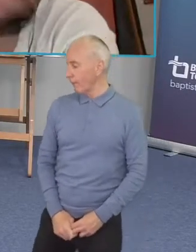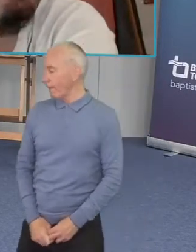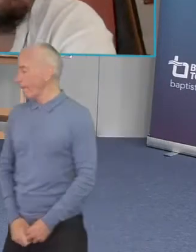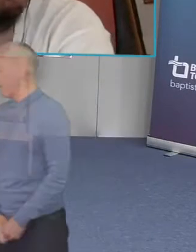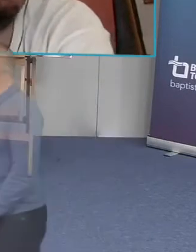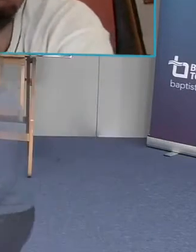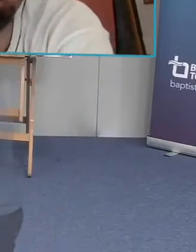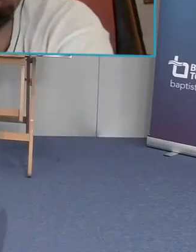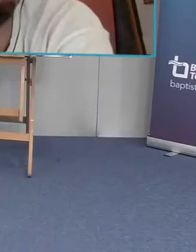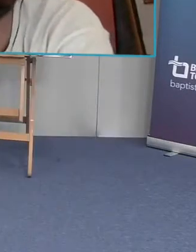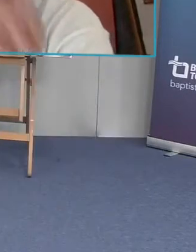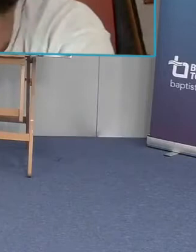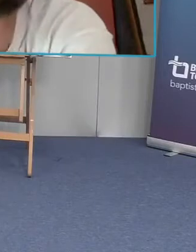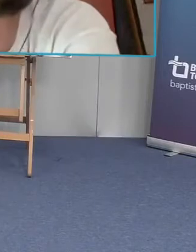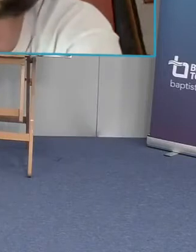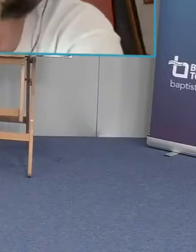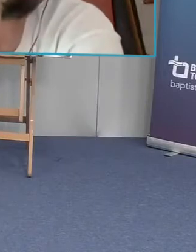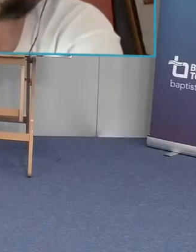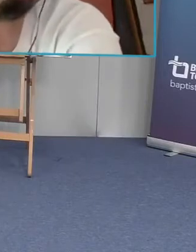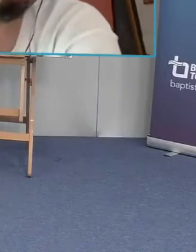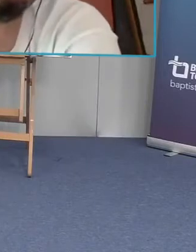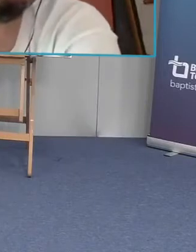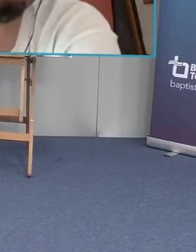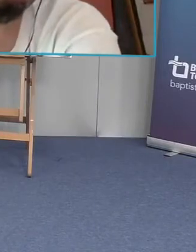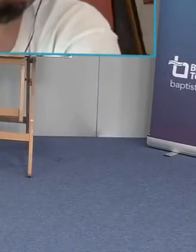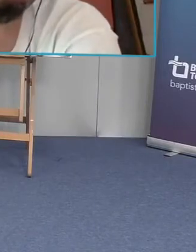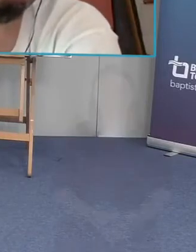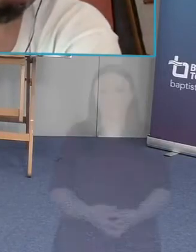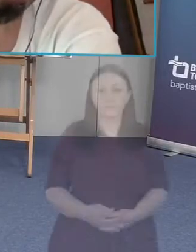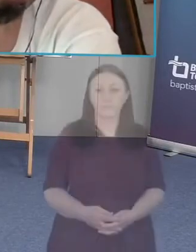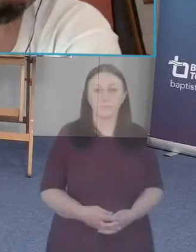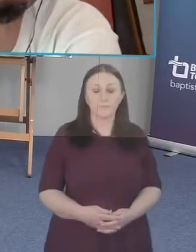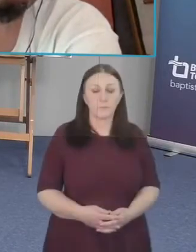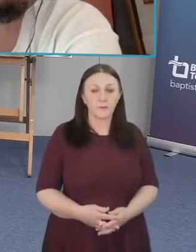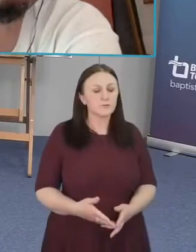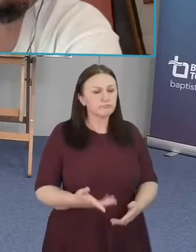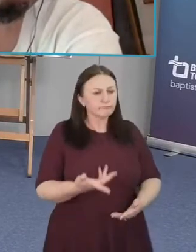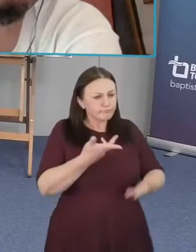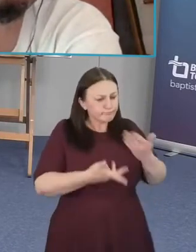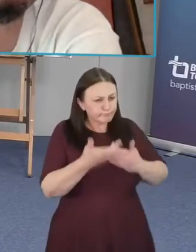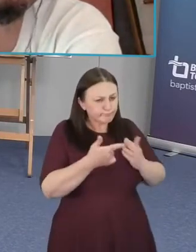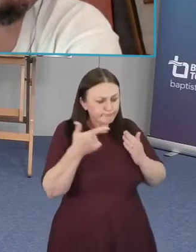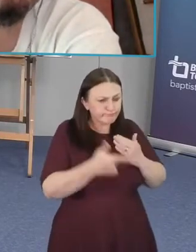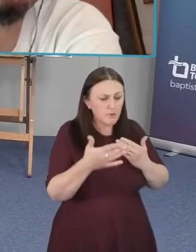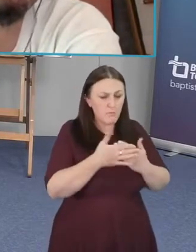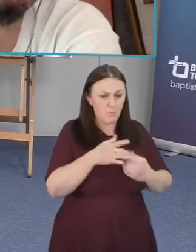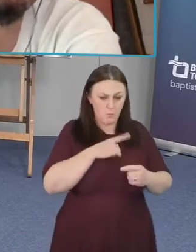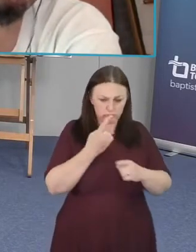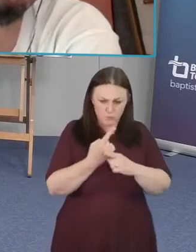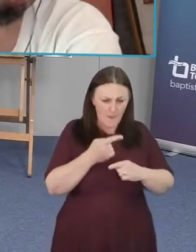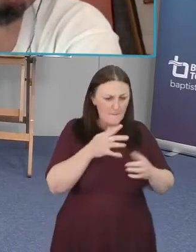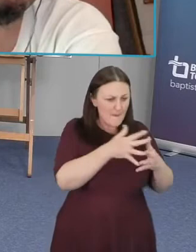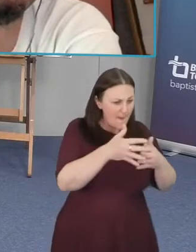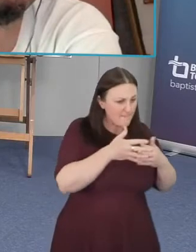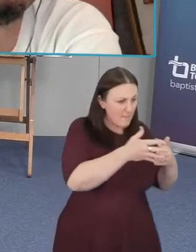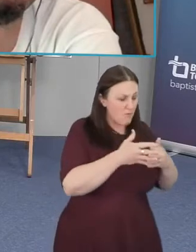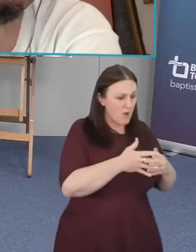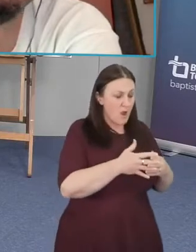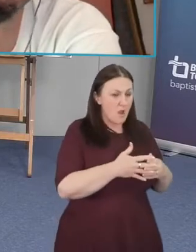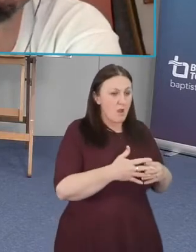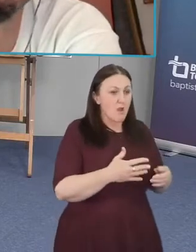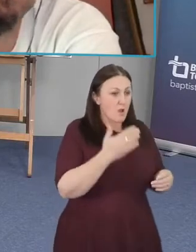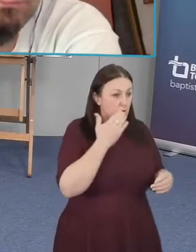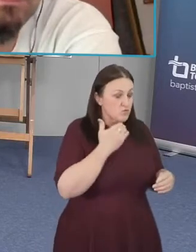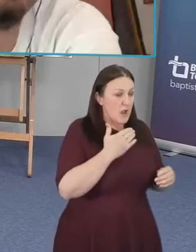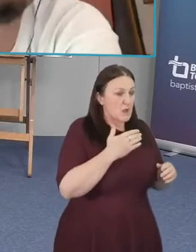bit for us you know you you talked about race obviously being a huge thing in the u.s at the moment we certainly overhear the events of last summer